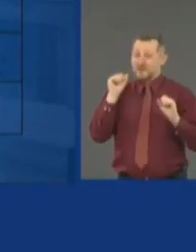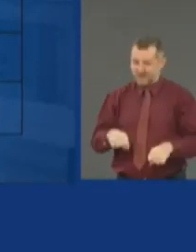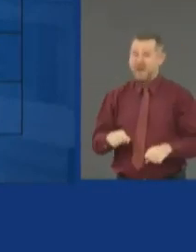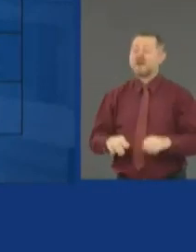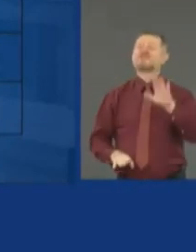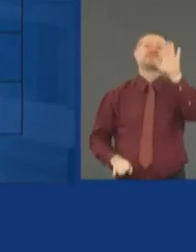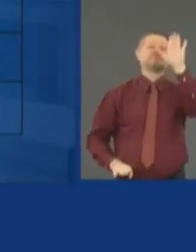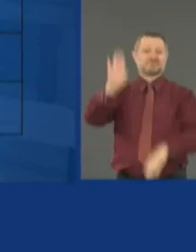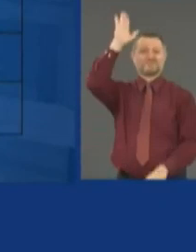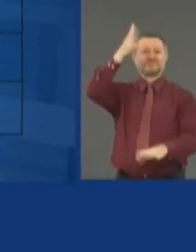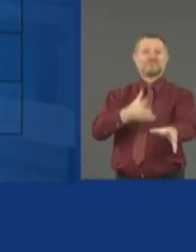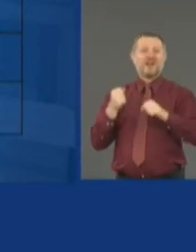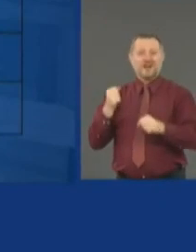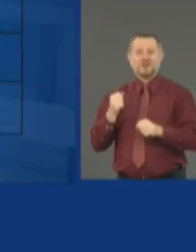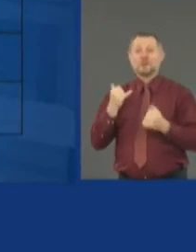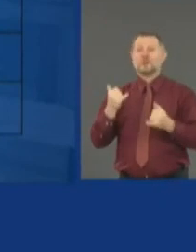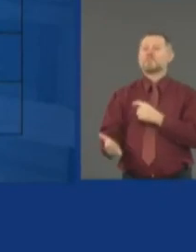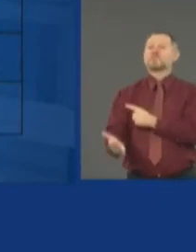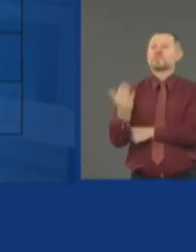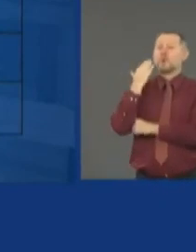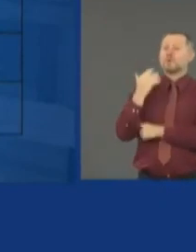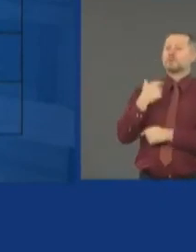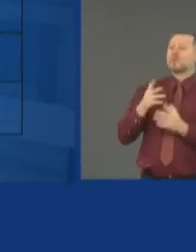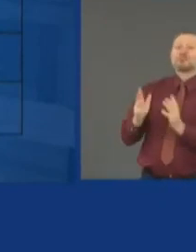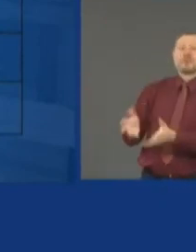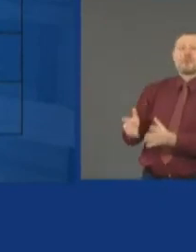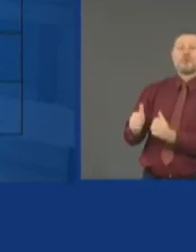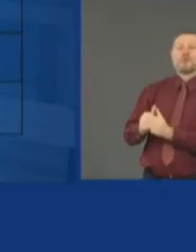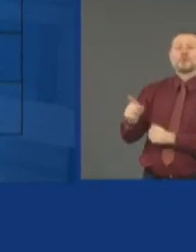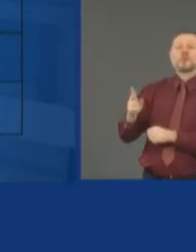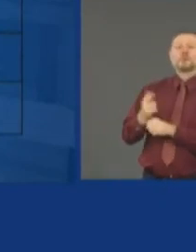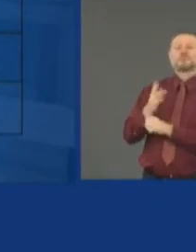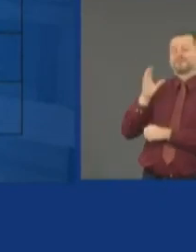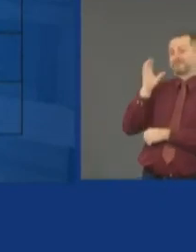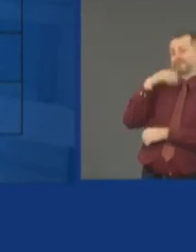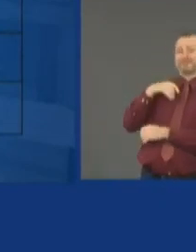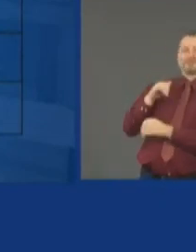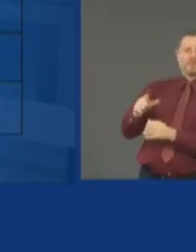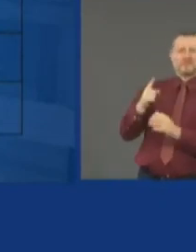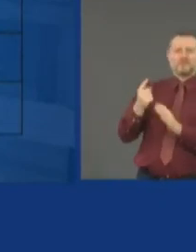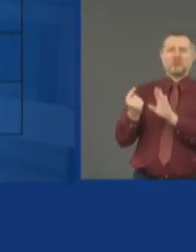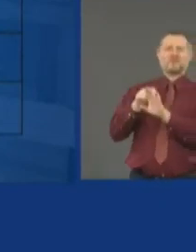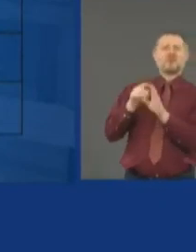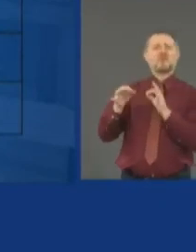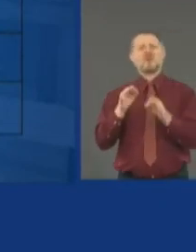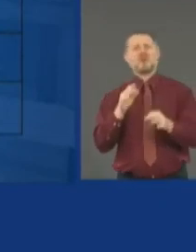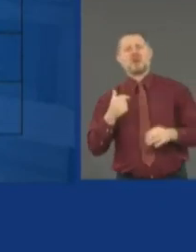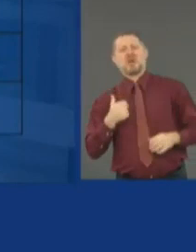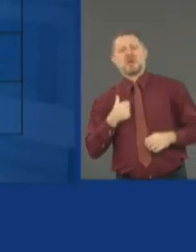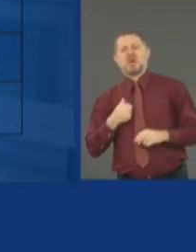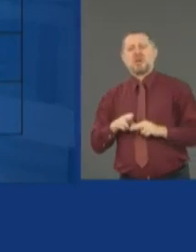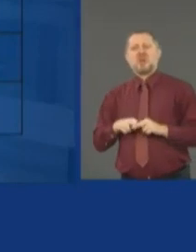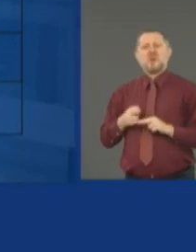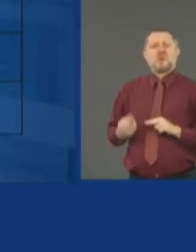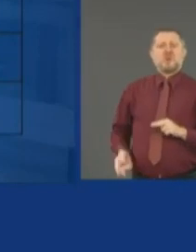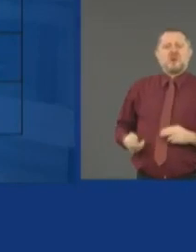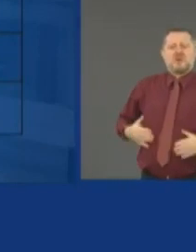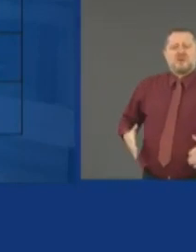to somebody this morning. used a bizarre metaphor. I lost five pounds over the past 10 days.